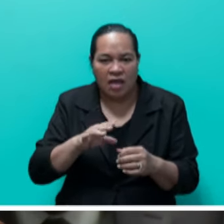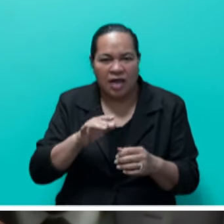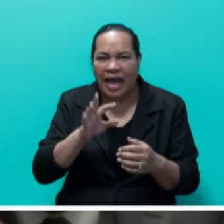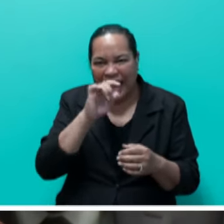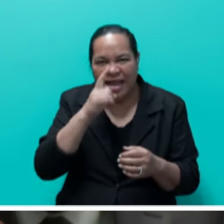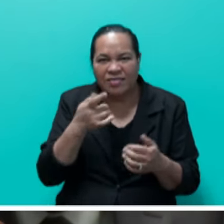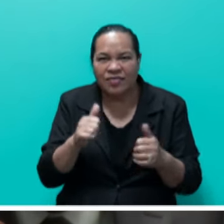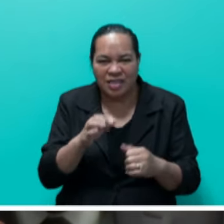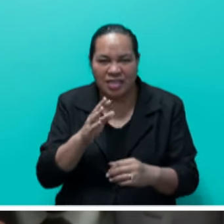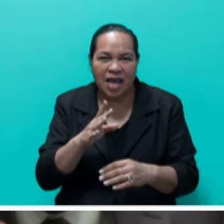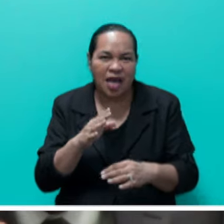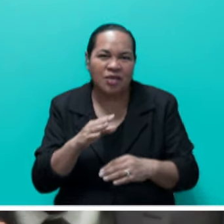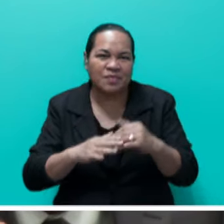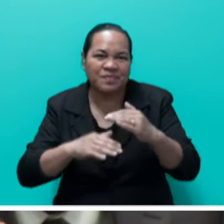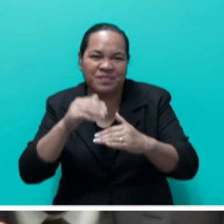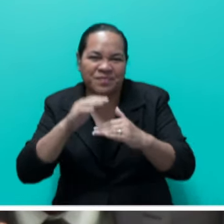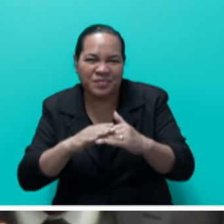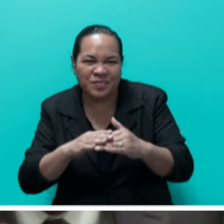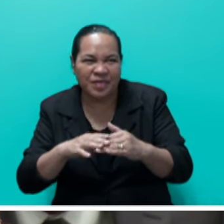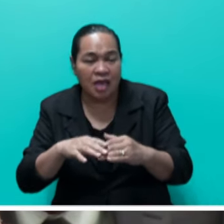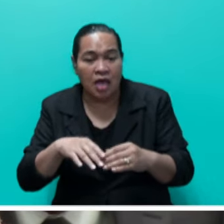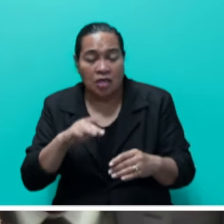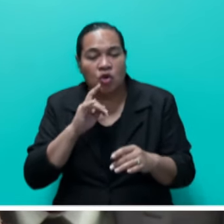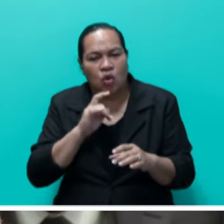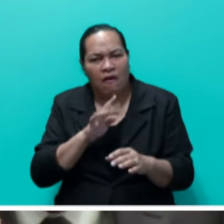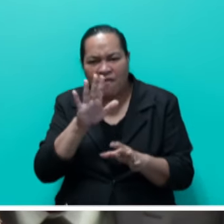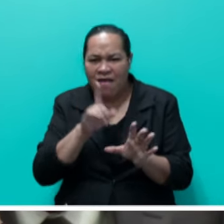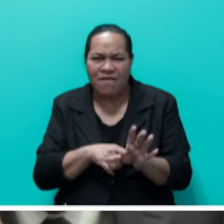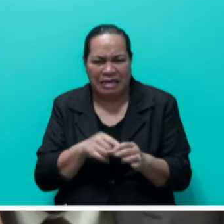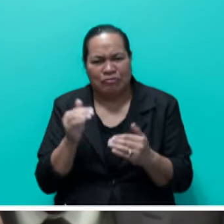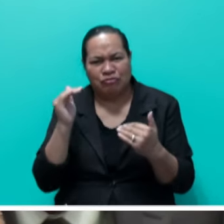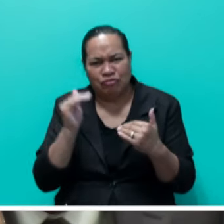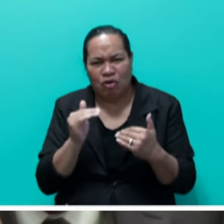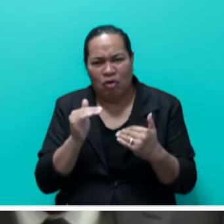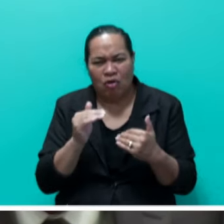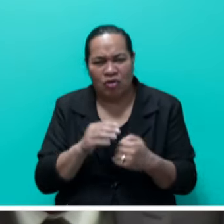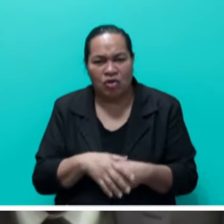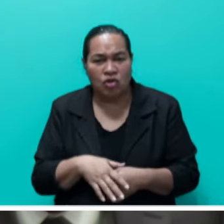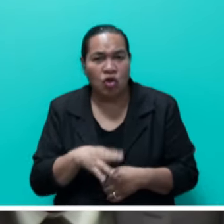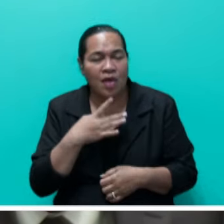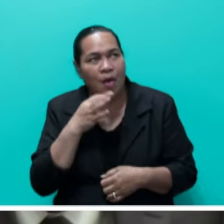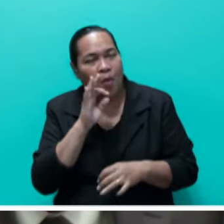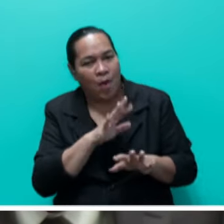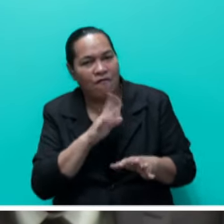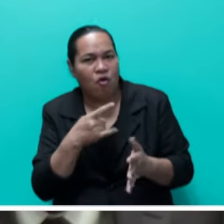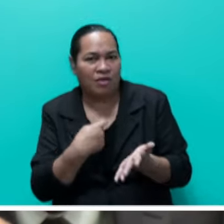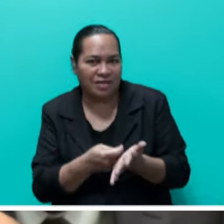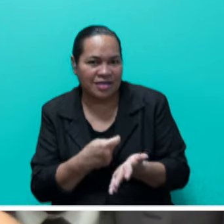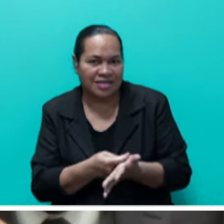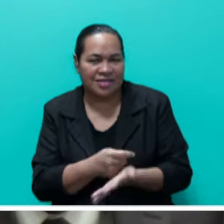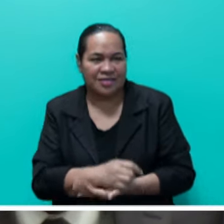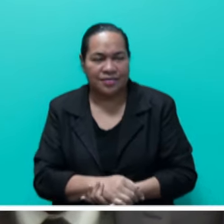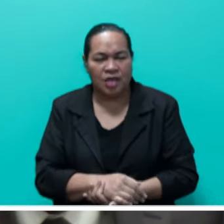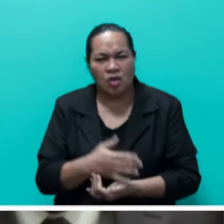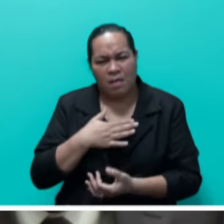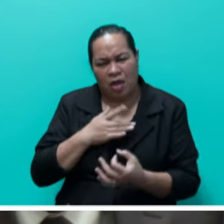because once they get a lease, then they seek financial from financial institutes. So my question to the